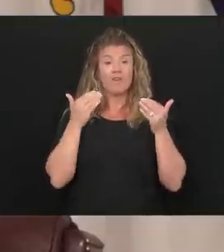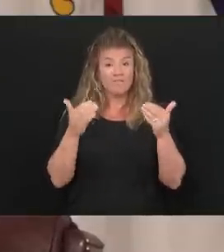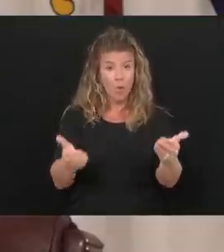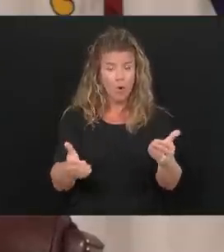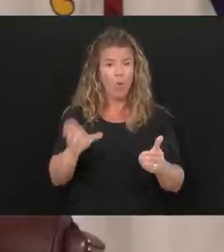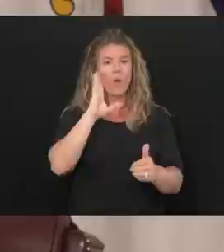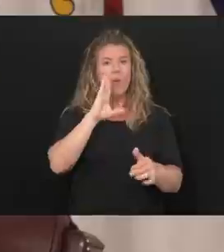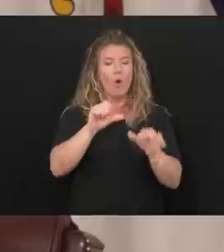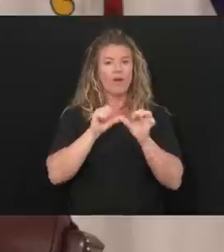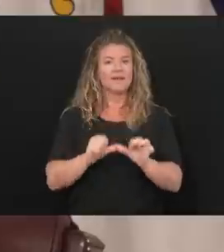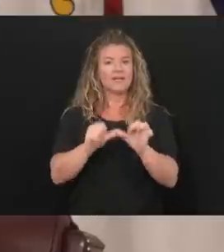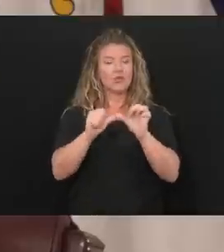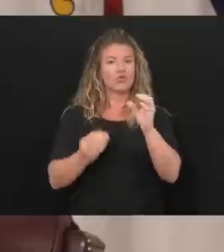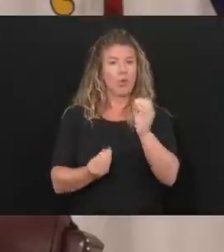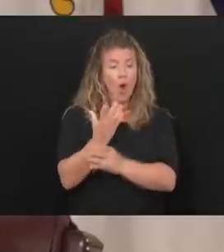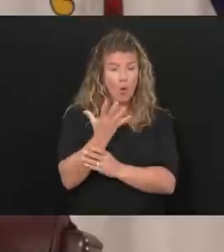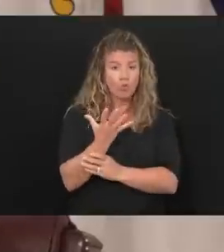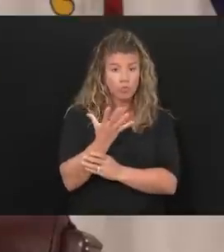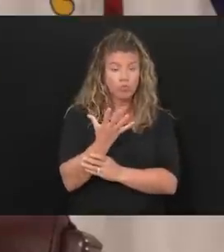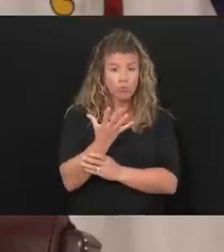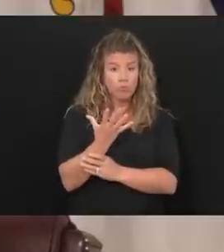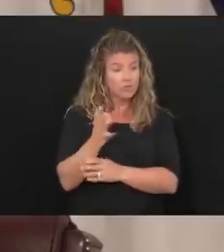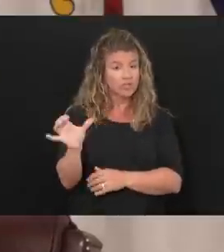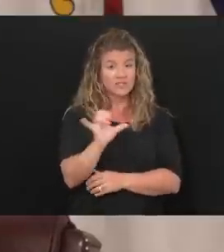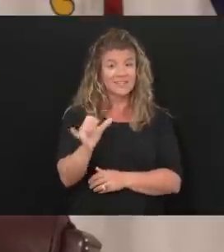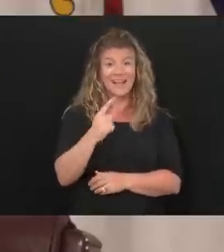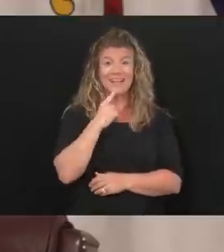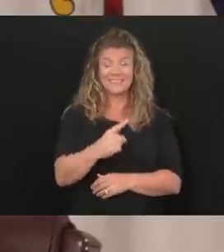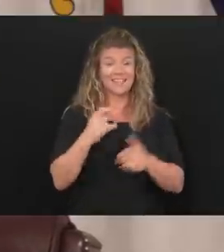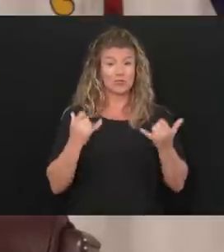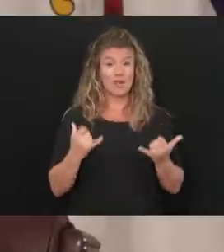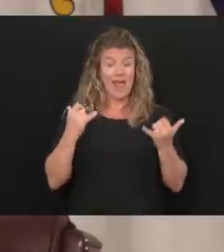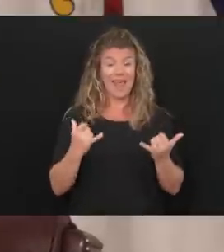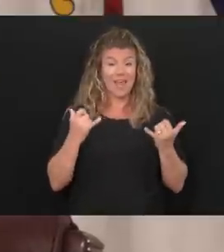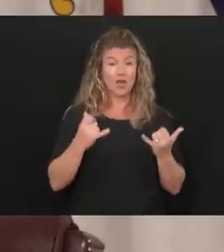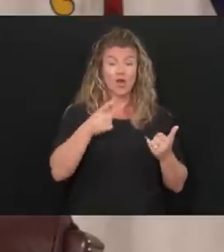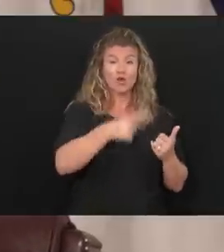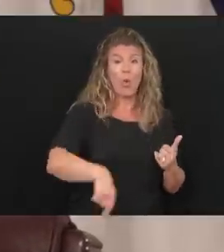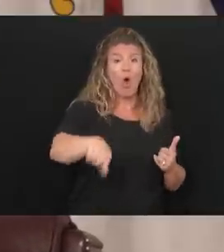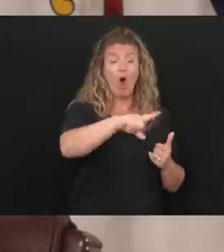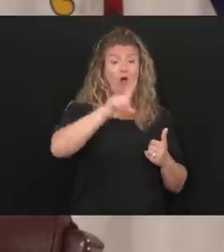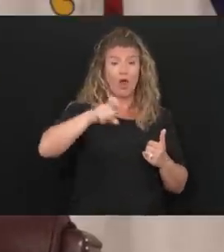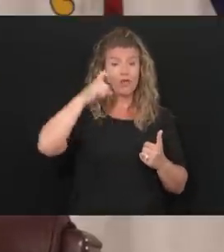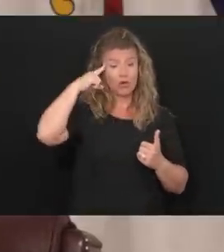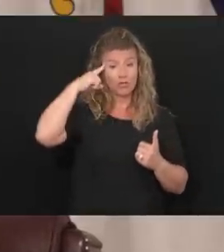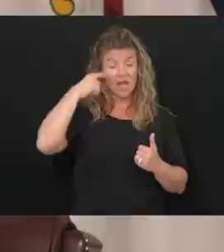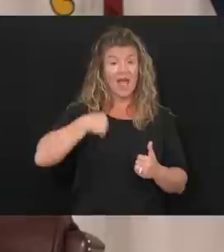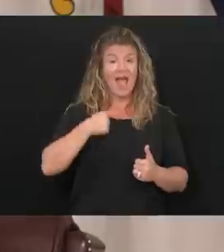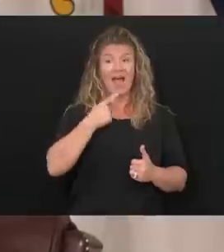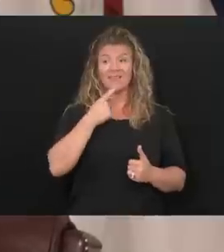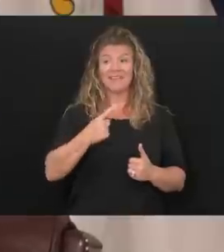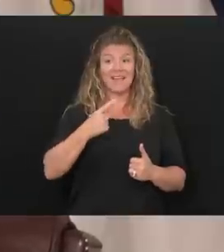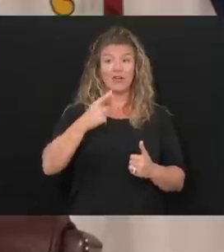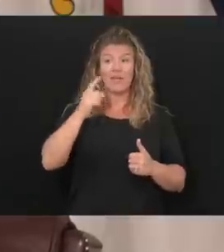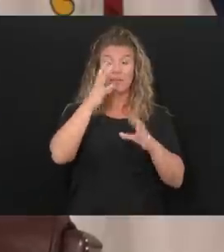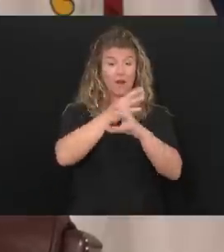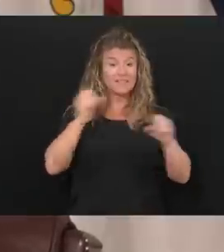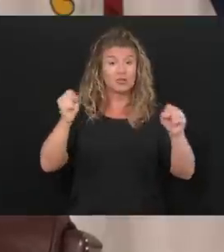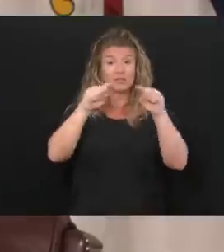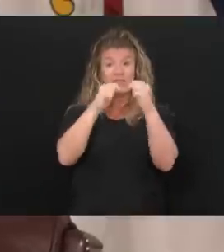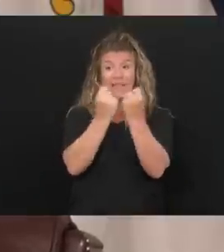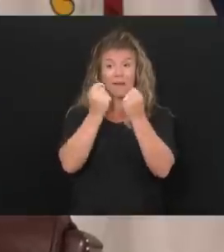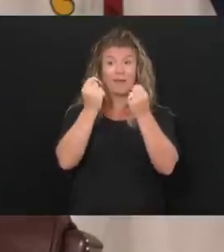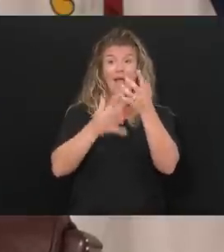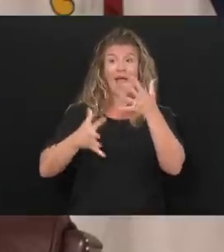to continue to grow. And just like I said today to all those governors, I said to all the presidential administration, I